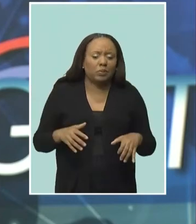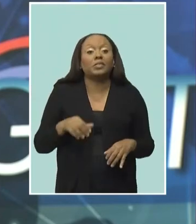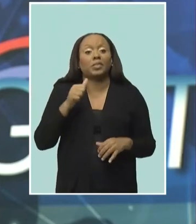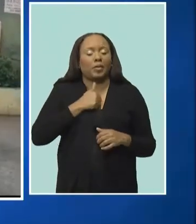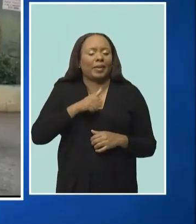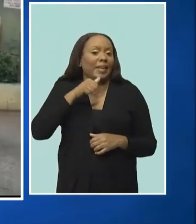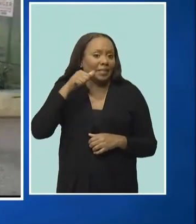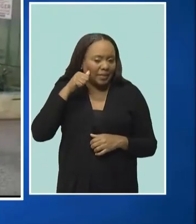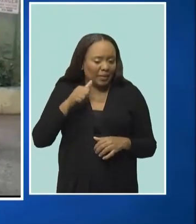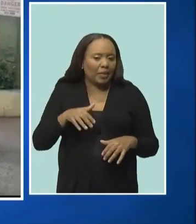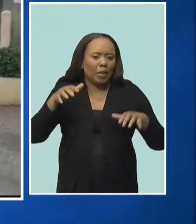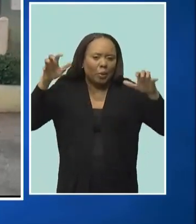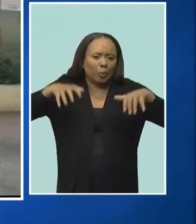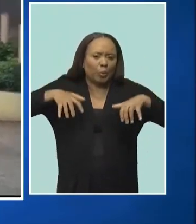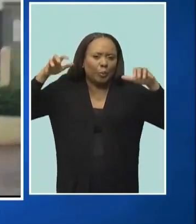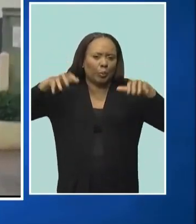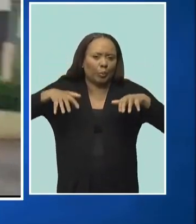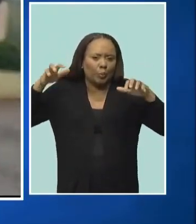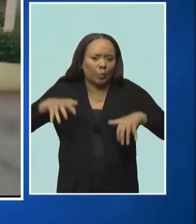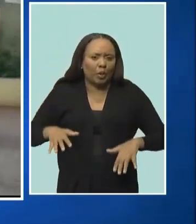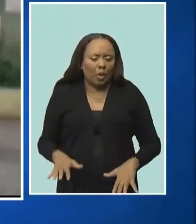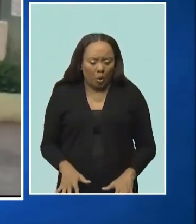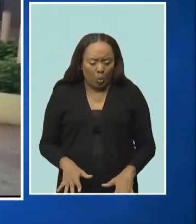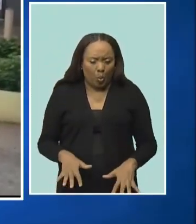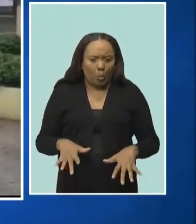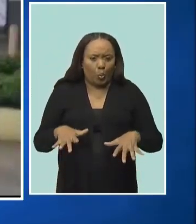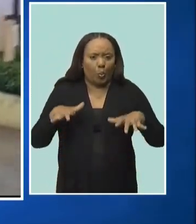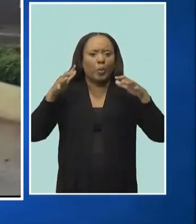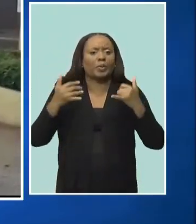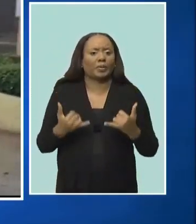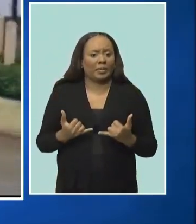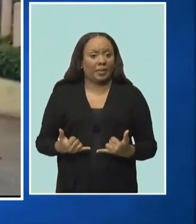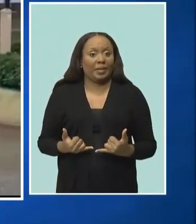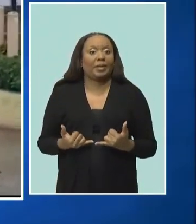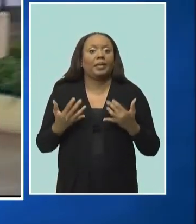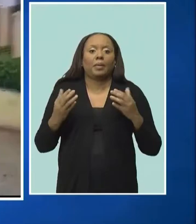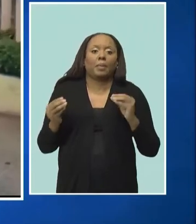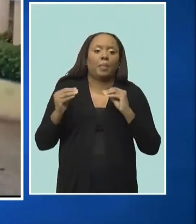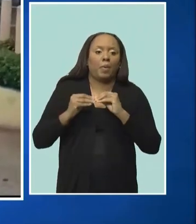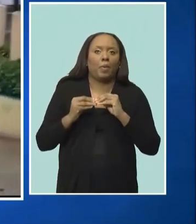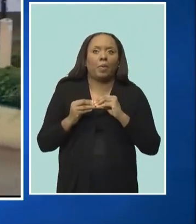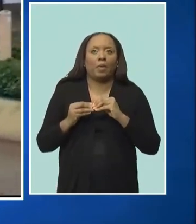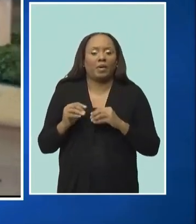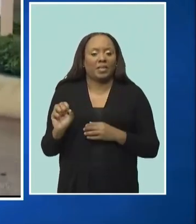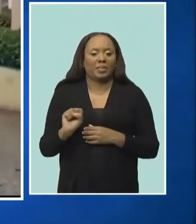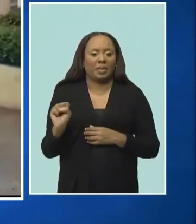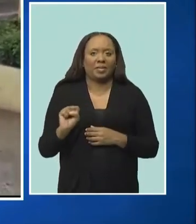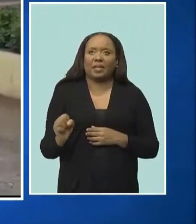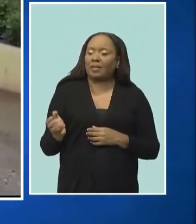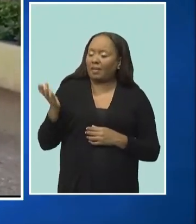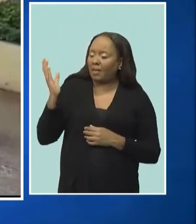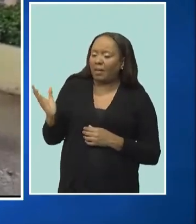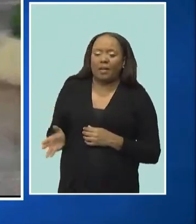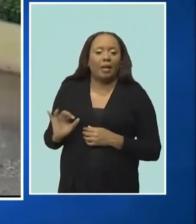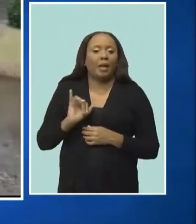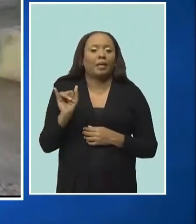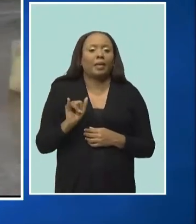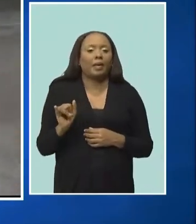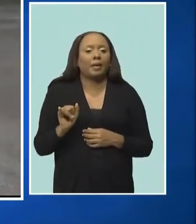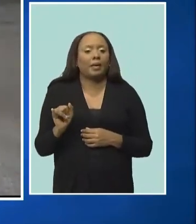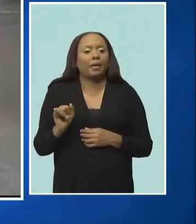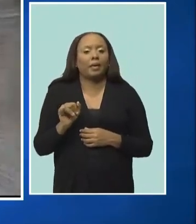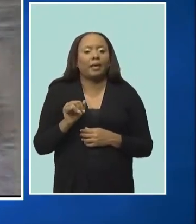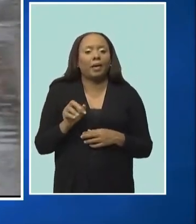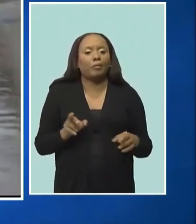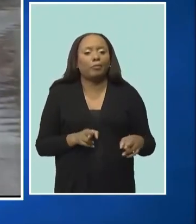part of the country was particularly affected with a section of Church Street in Spikestown transformed into a river through which